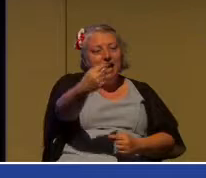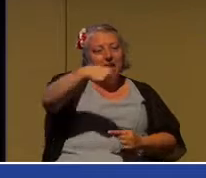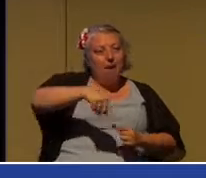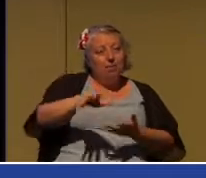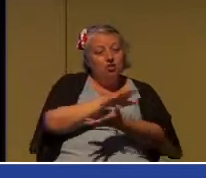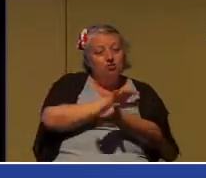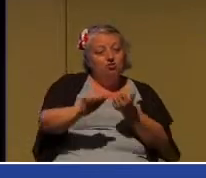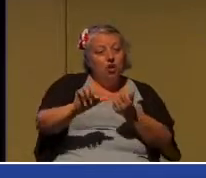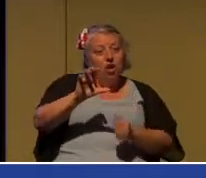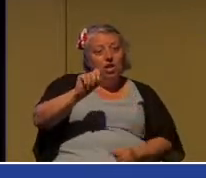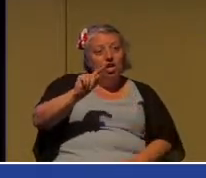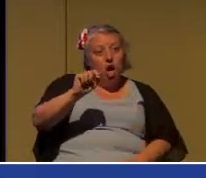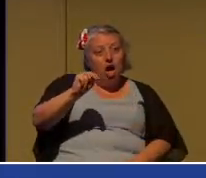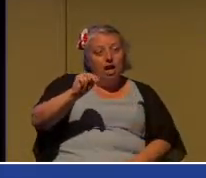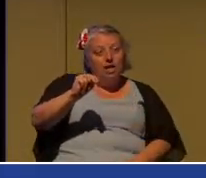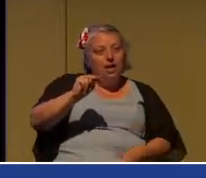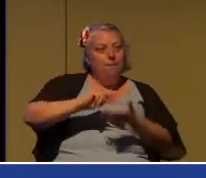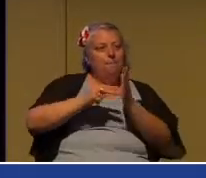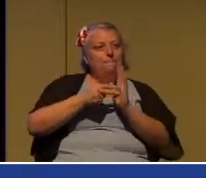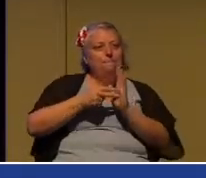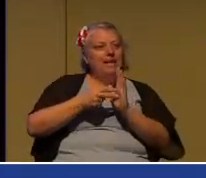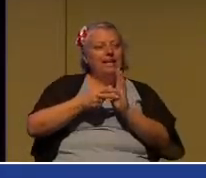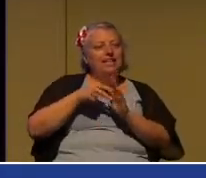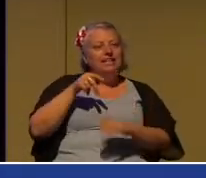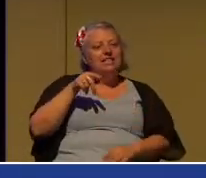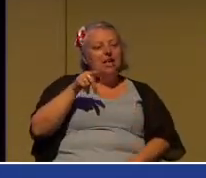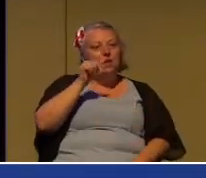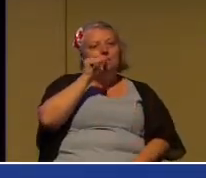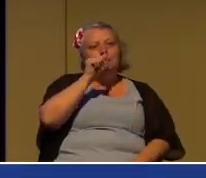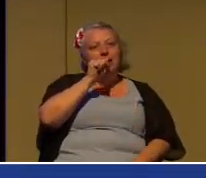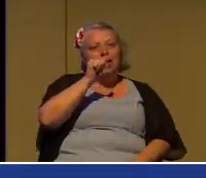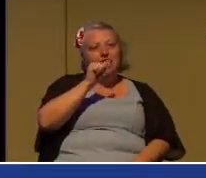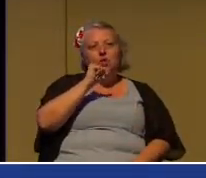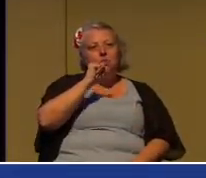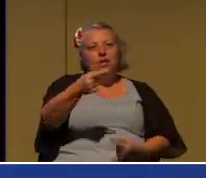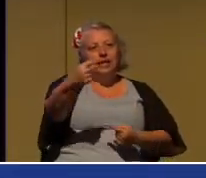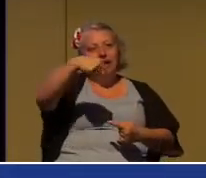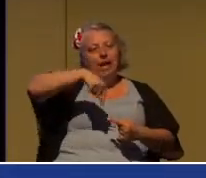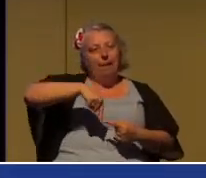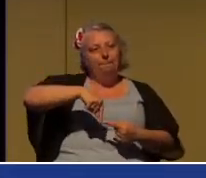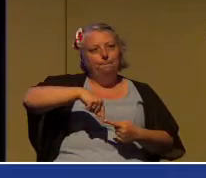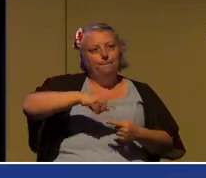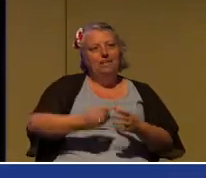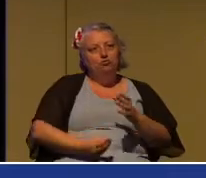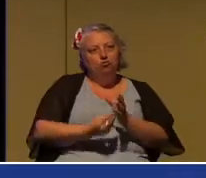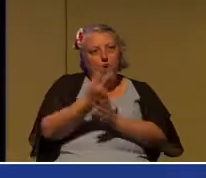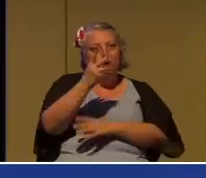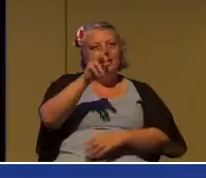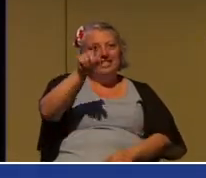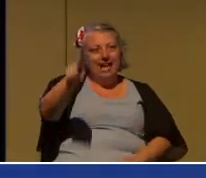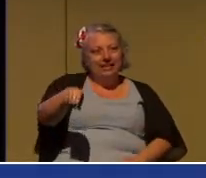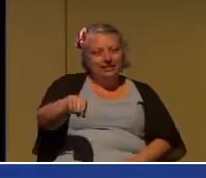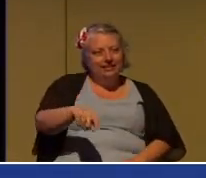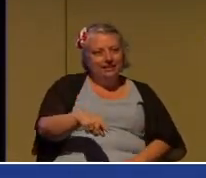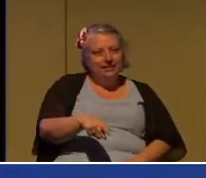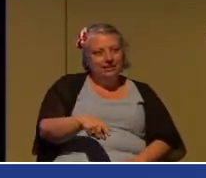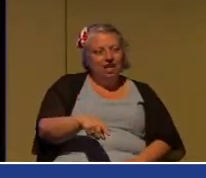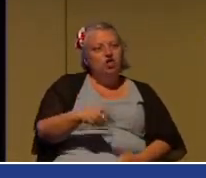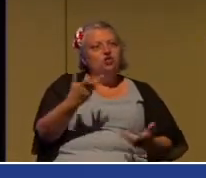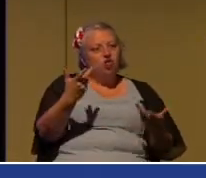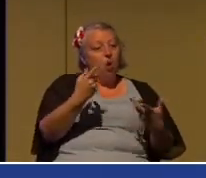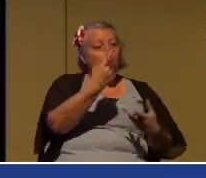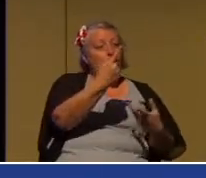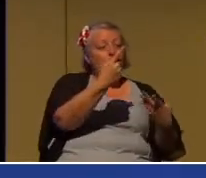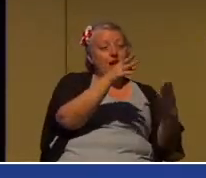harvest. And the same thing is true here to bring it to a conclusion. In Acts chapter 20, what would have happened if the Apostle Paul had said to the Holy Spirit,